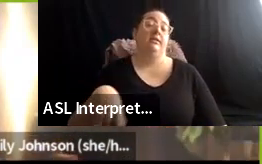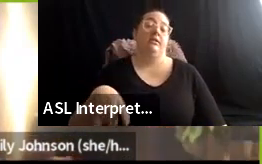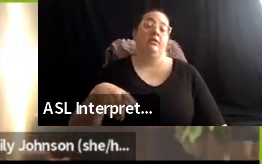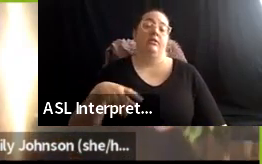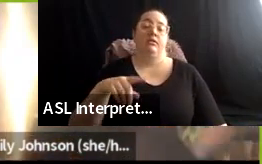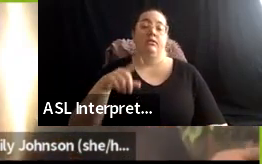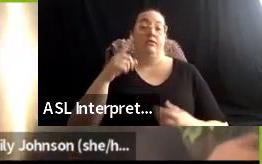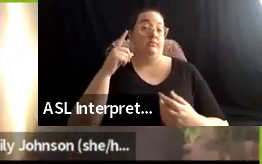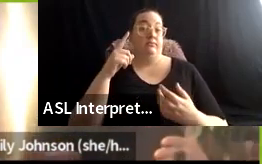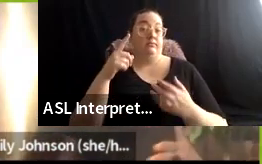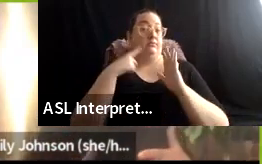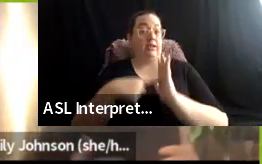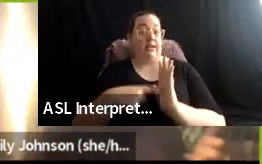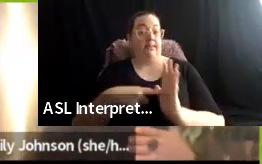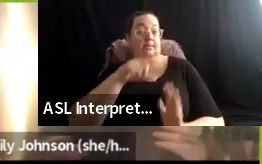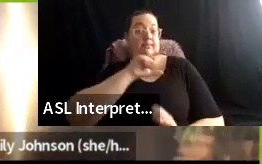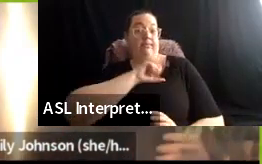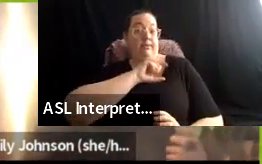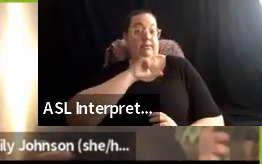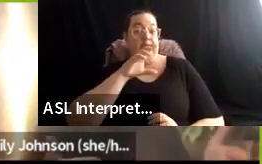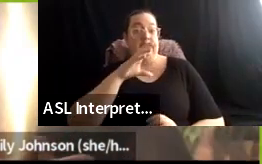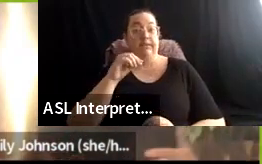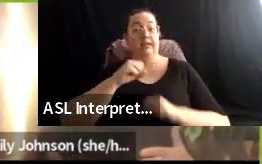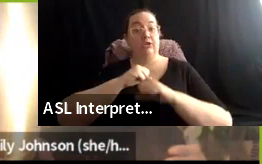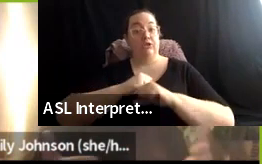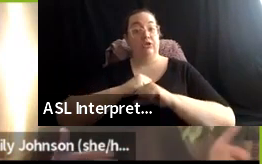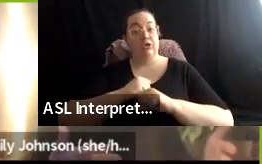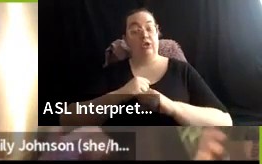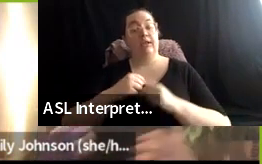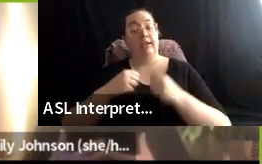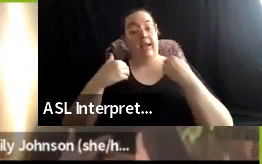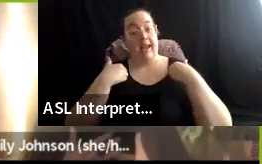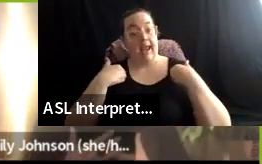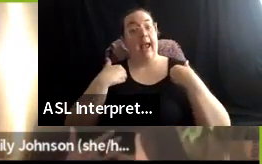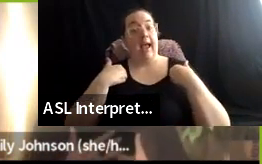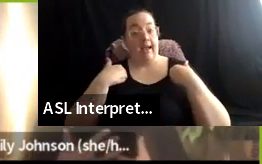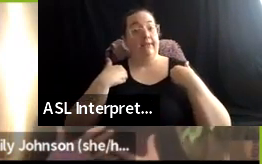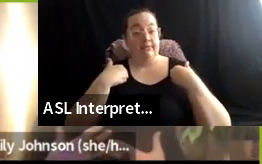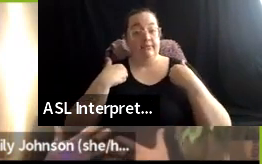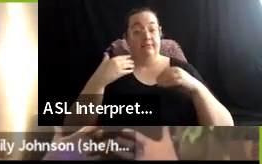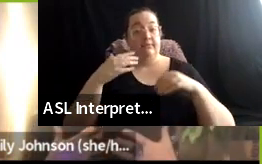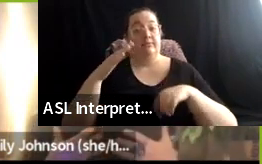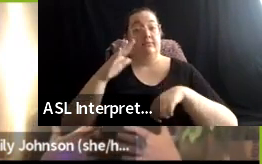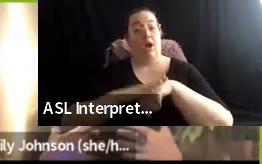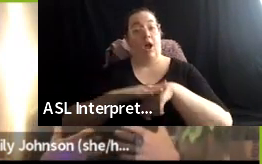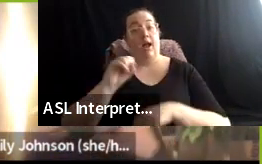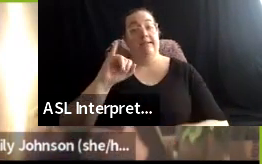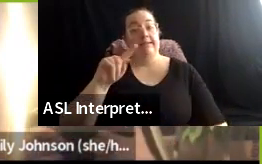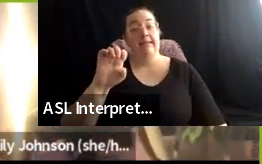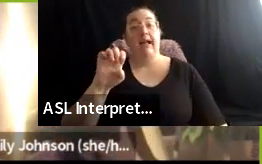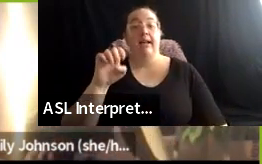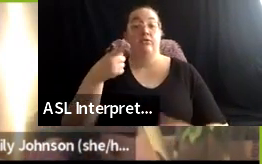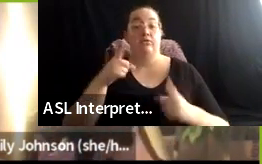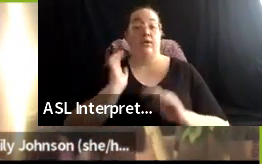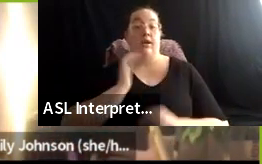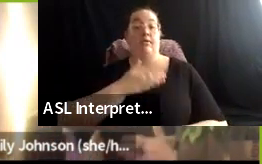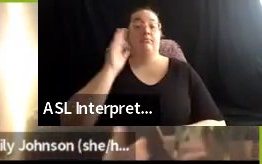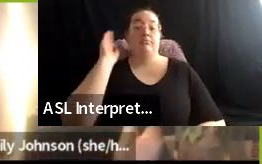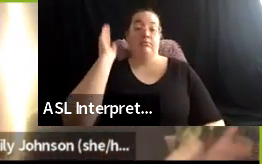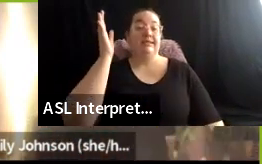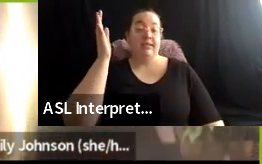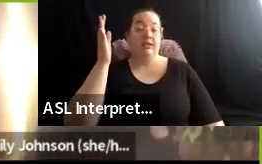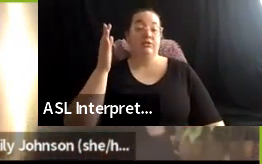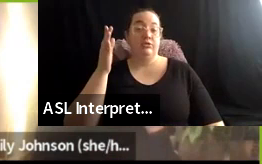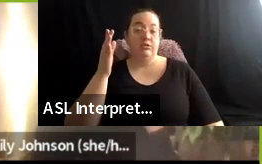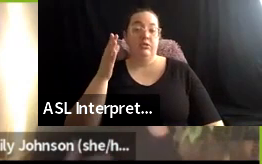during our presentations often which are outdoors or sometimes are outdoors, uh, puts actually the, the BIPOC artists that